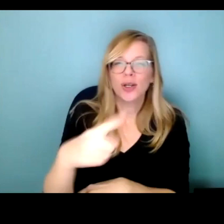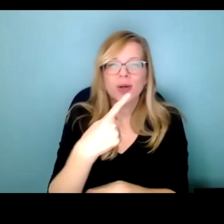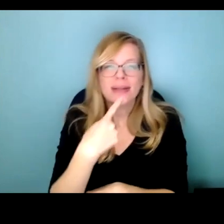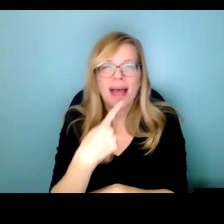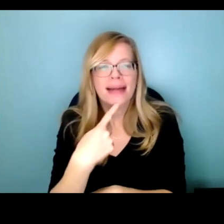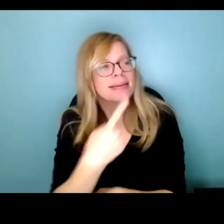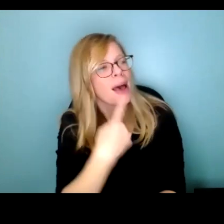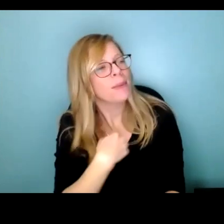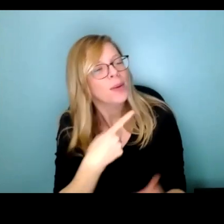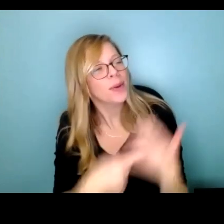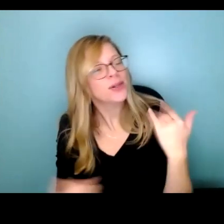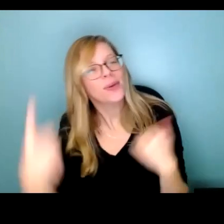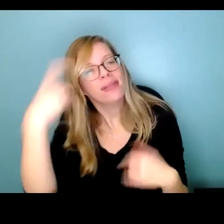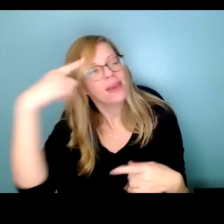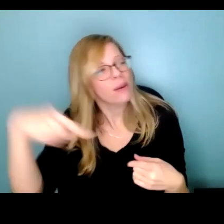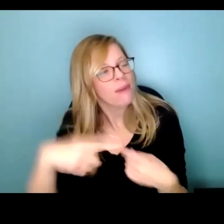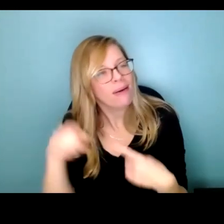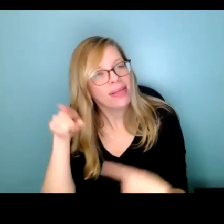that